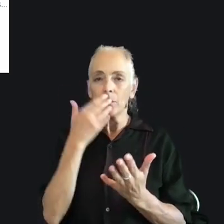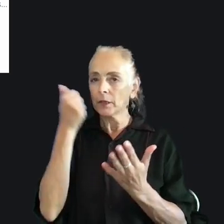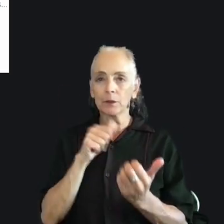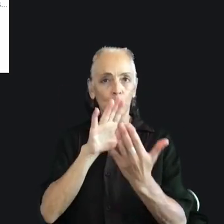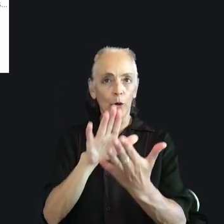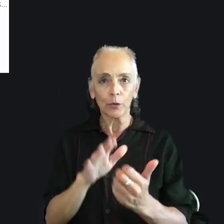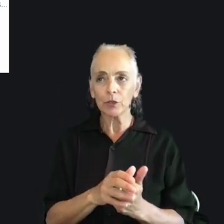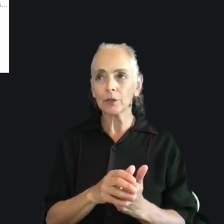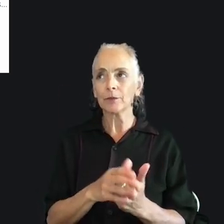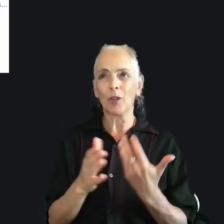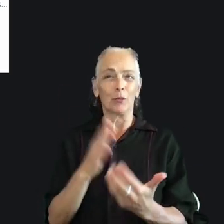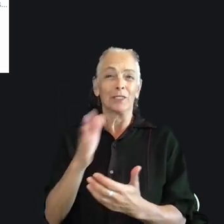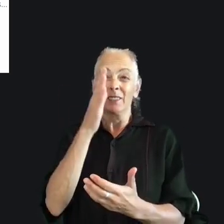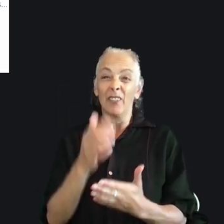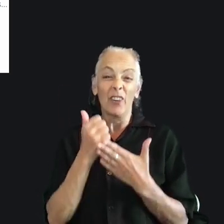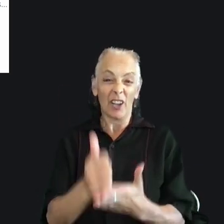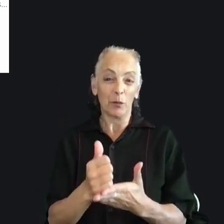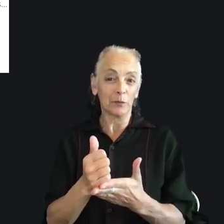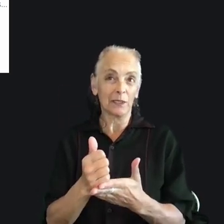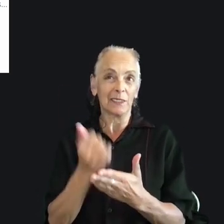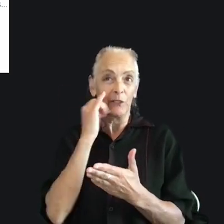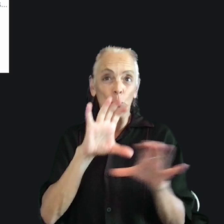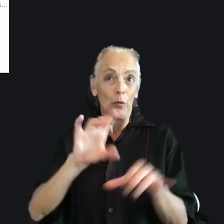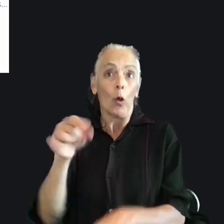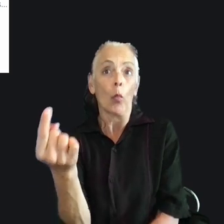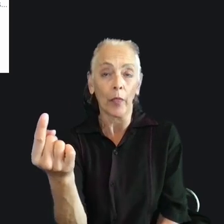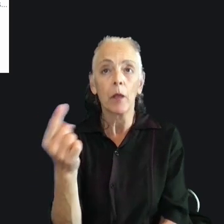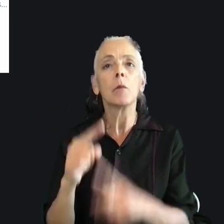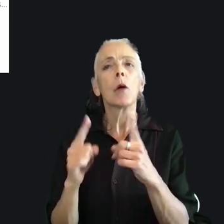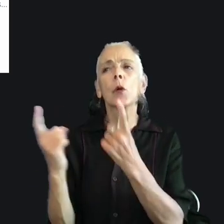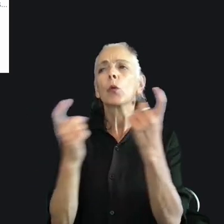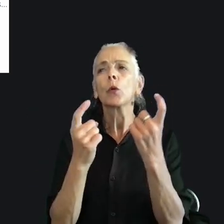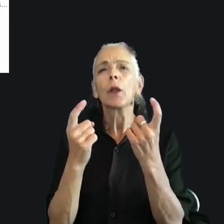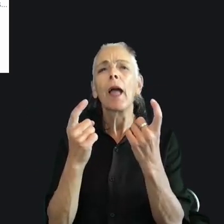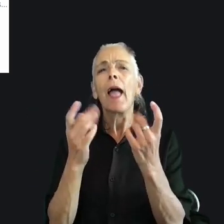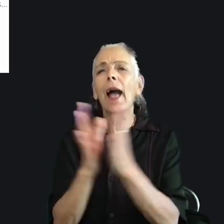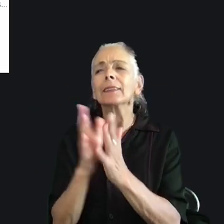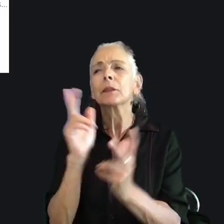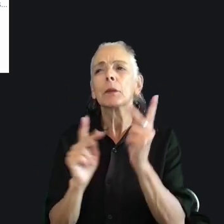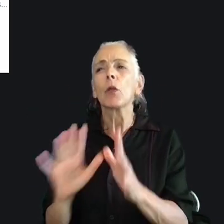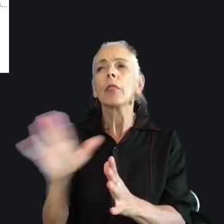never a useful approach on its own. Instead, we recruit by asking people about their needs first.